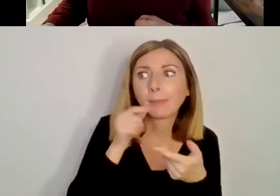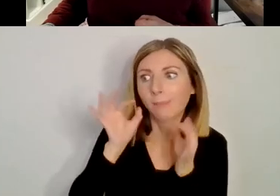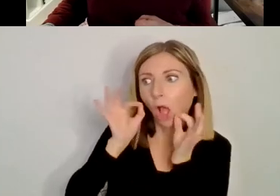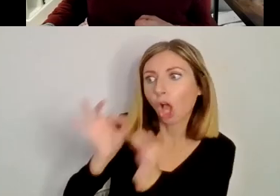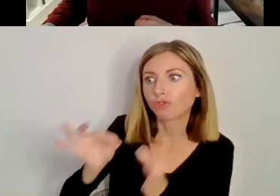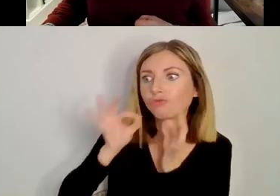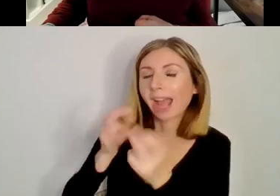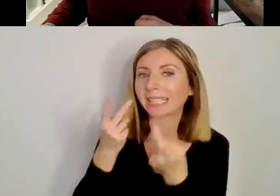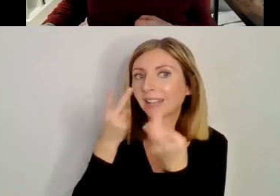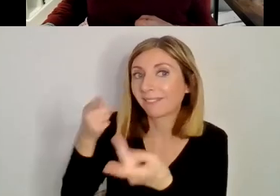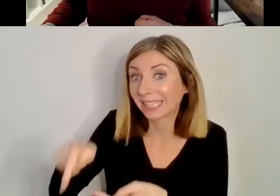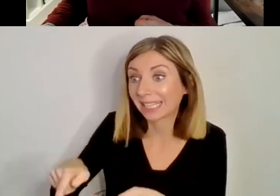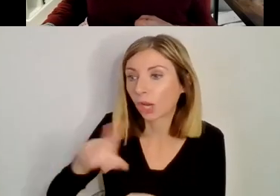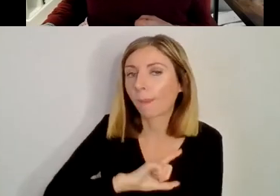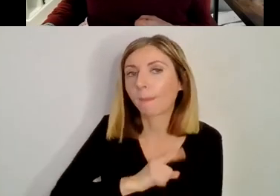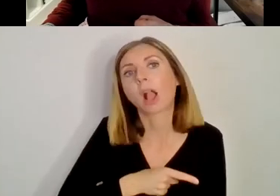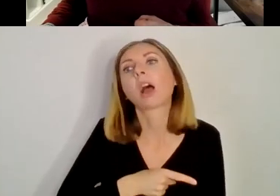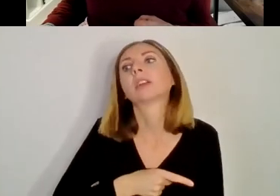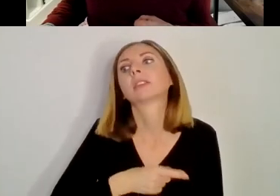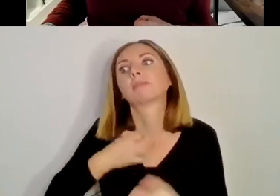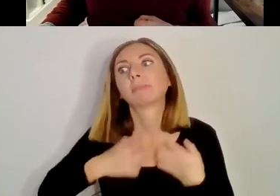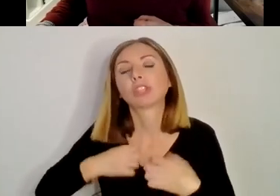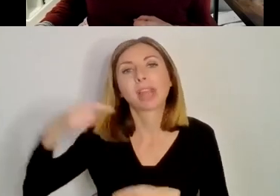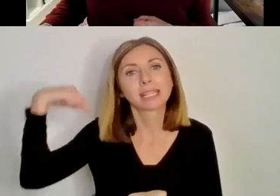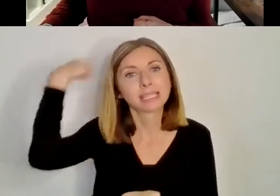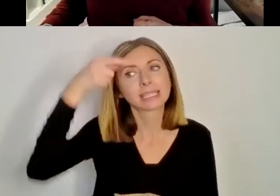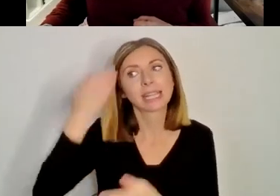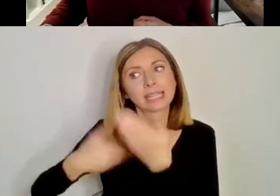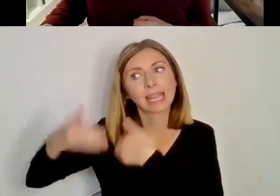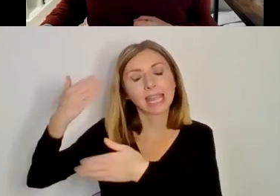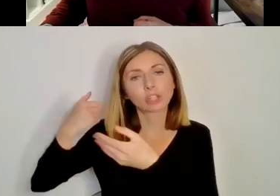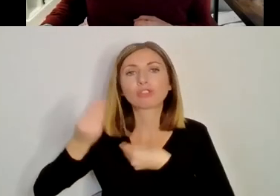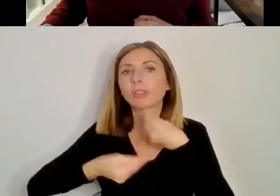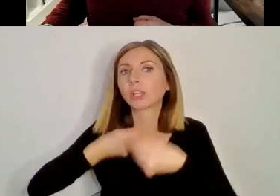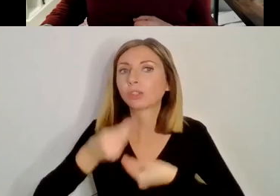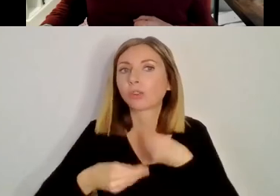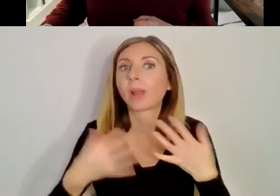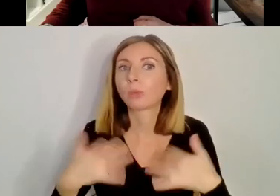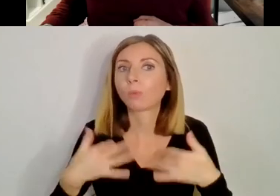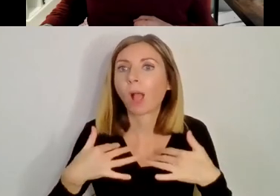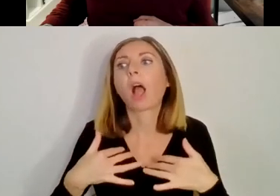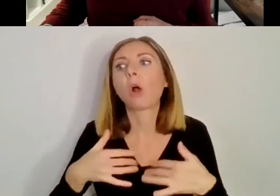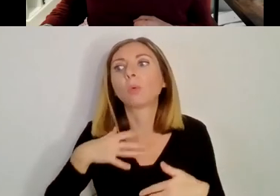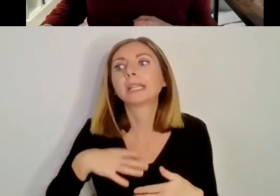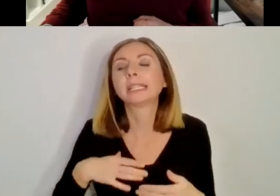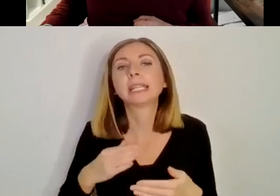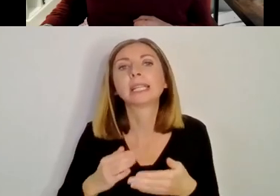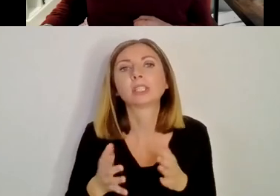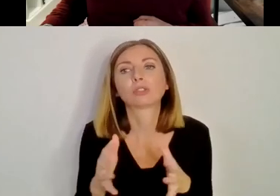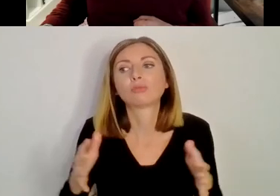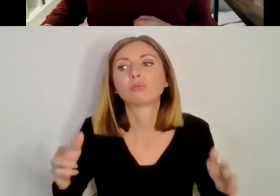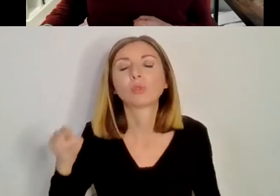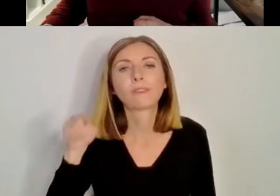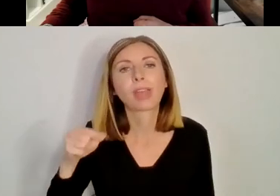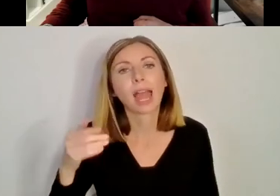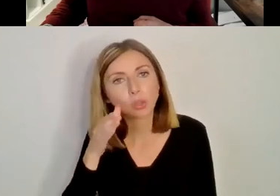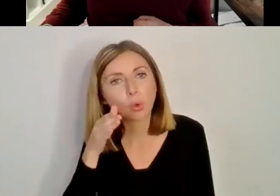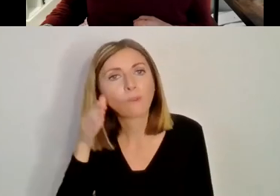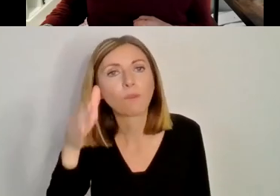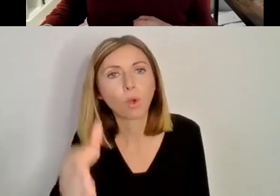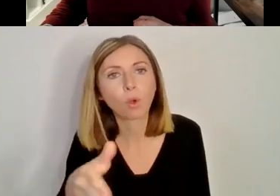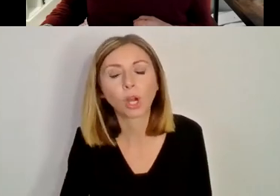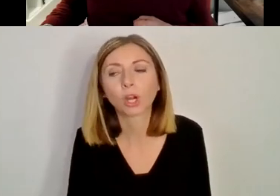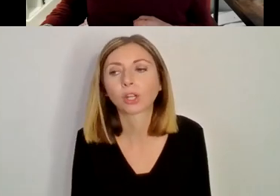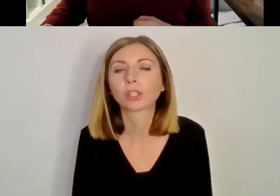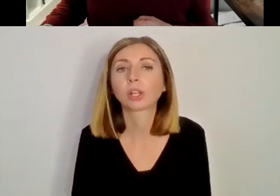of bringing school kids in to teach them about it and hope that they embrace that and take that forward in the future. Um, but equally, a lot of